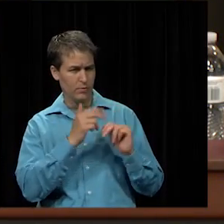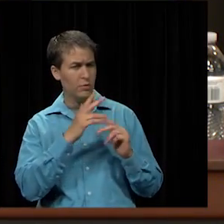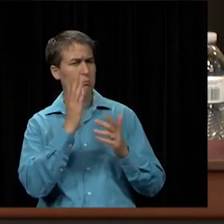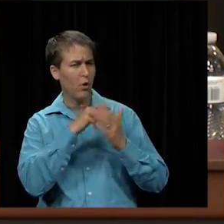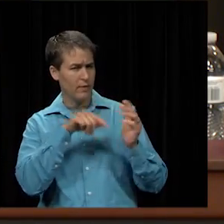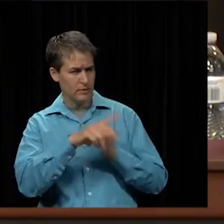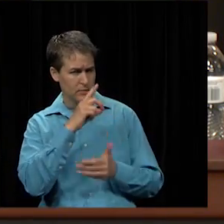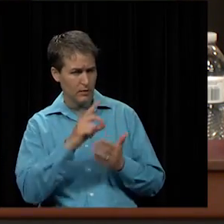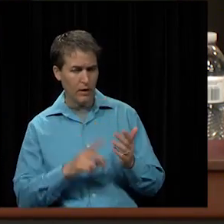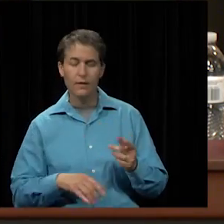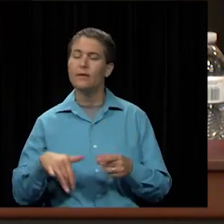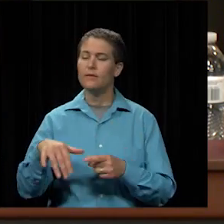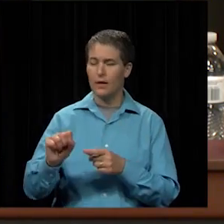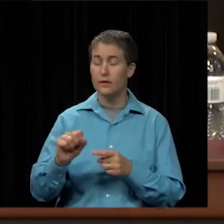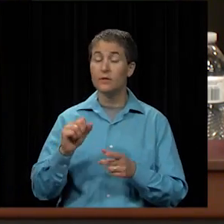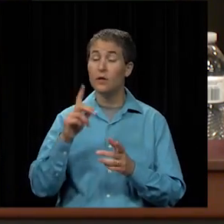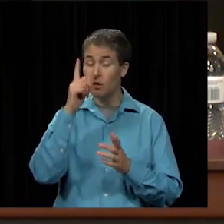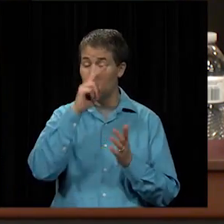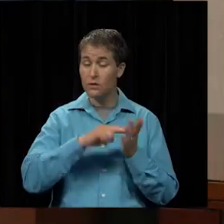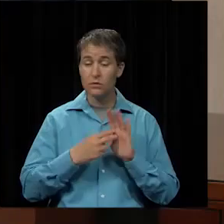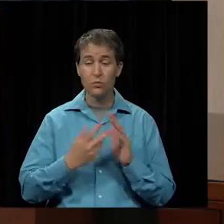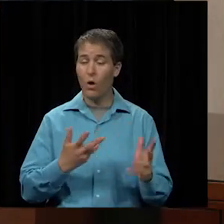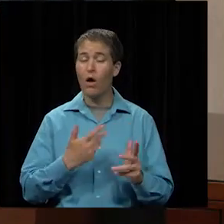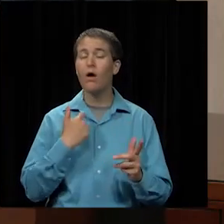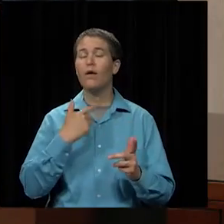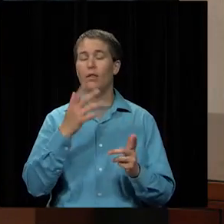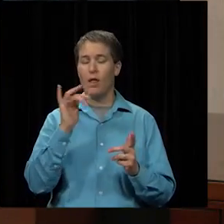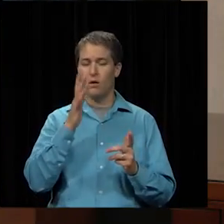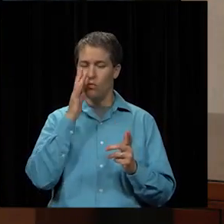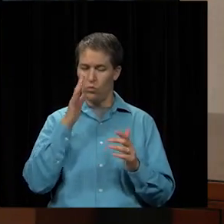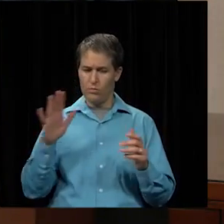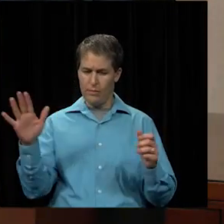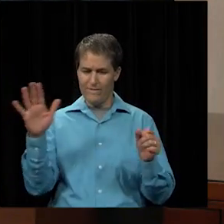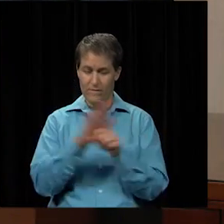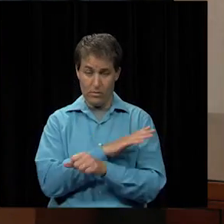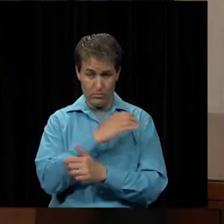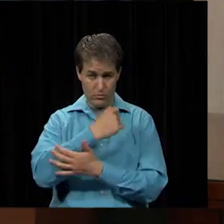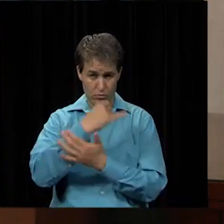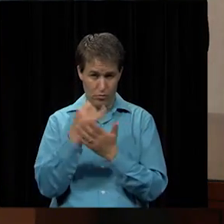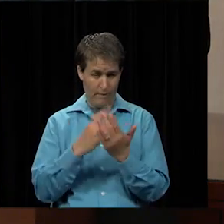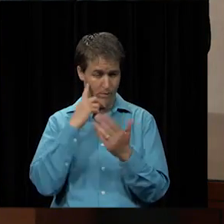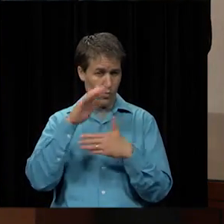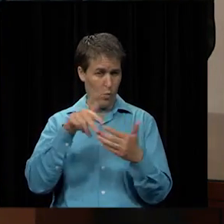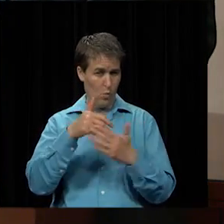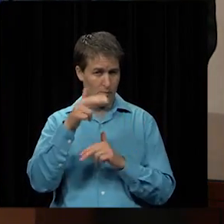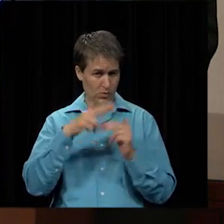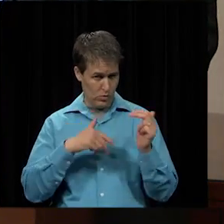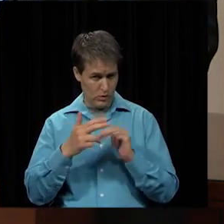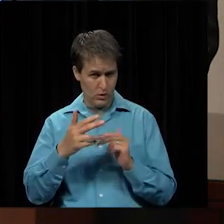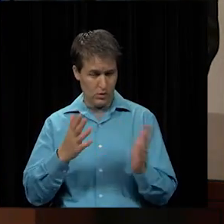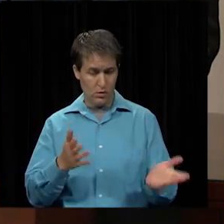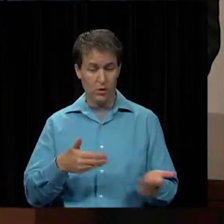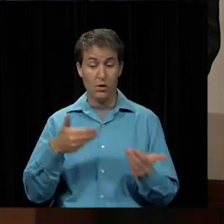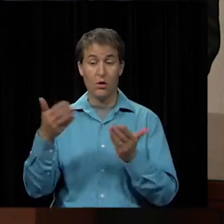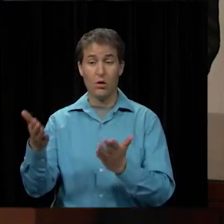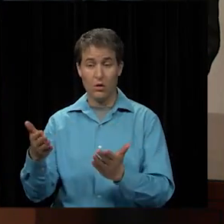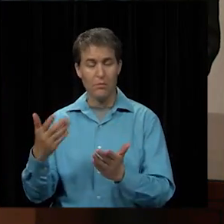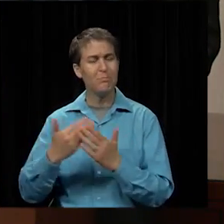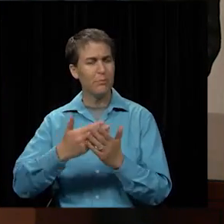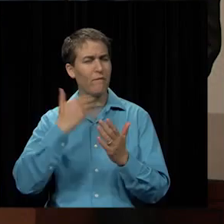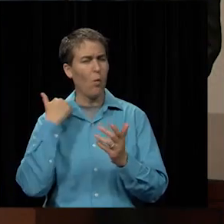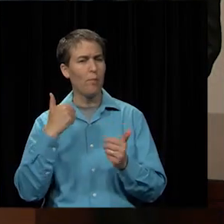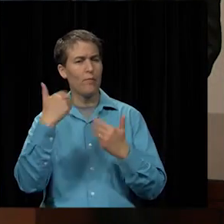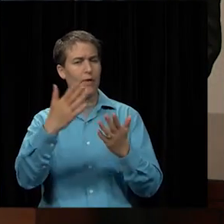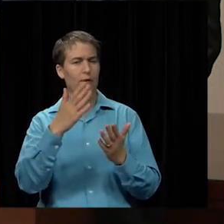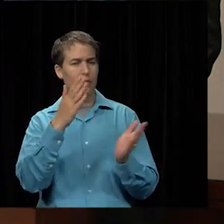Yes. Okay. The intention here is they will do a complete set of working drawings for the complete building, where before we presented a plan that's basically